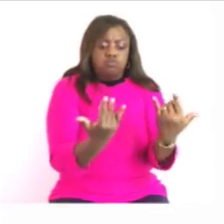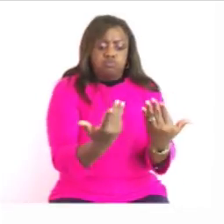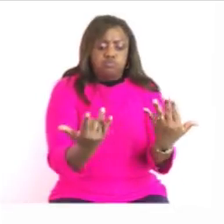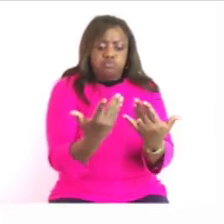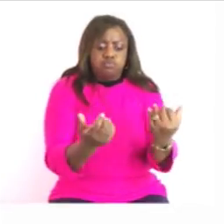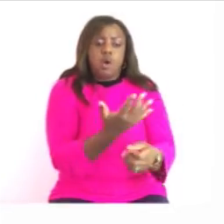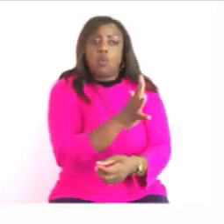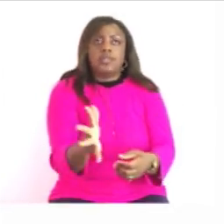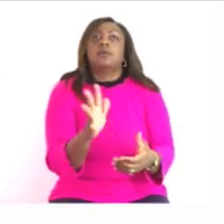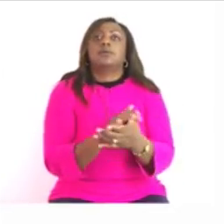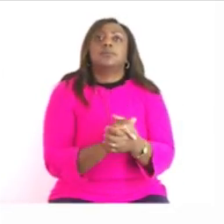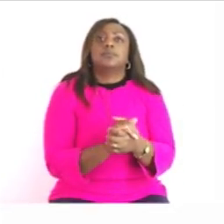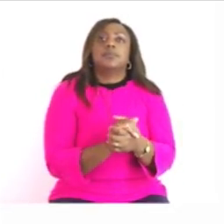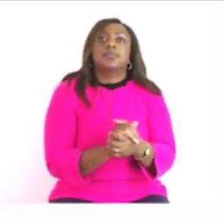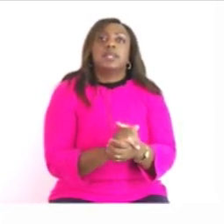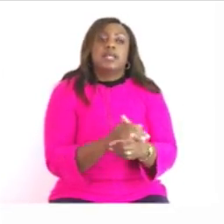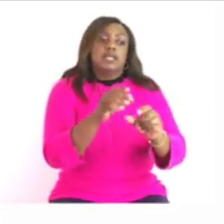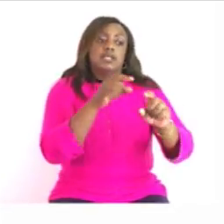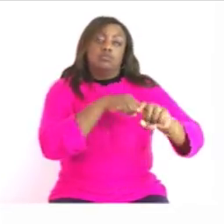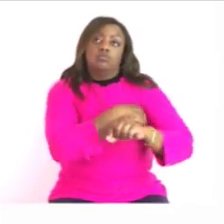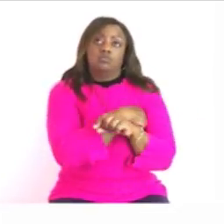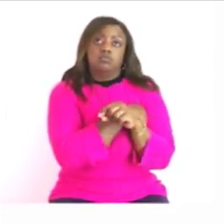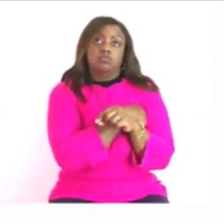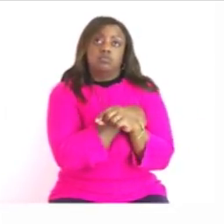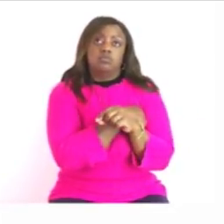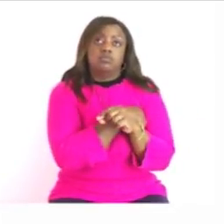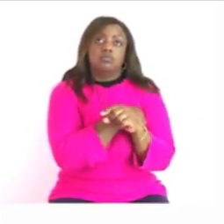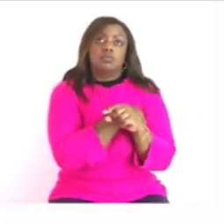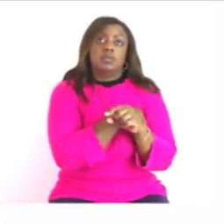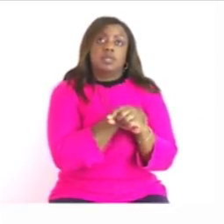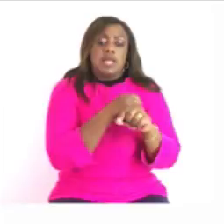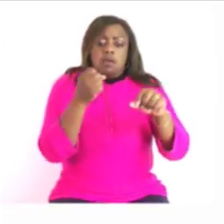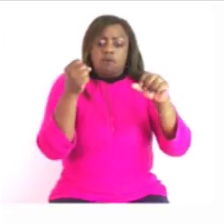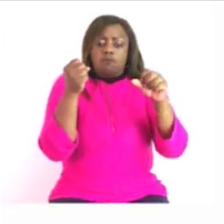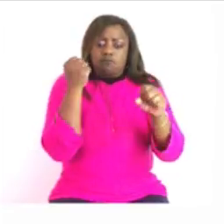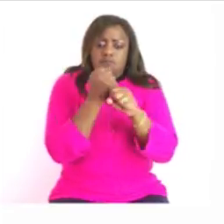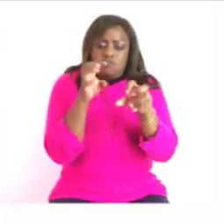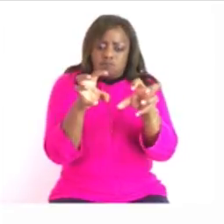and the temperature of a melting ice